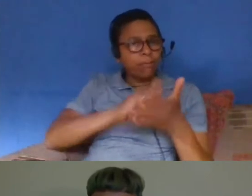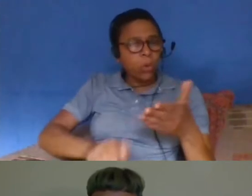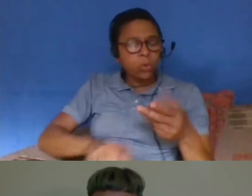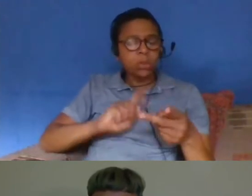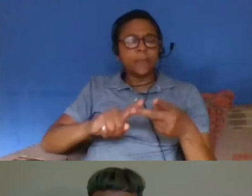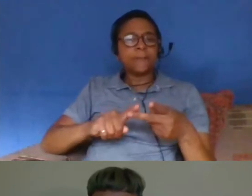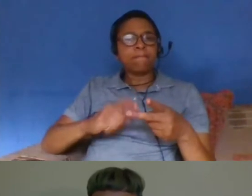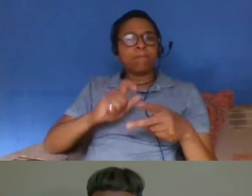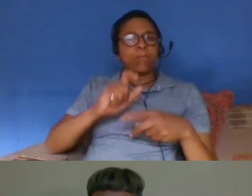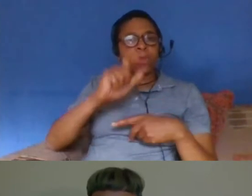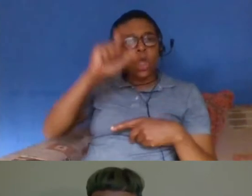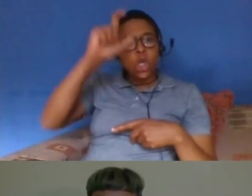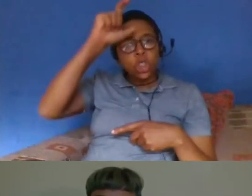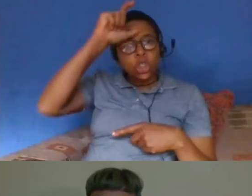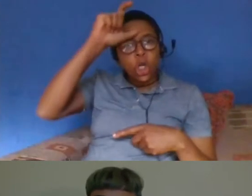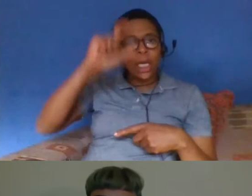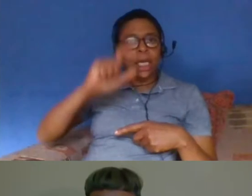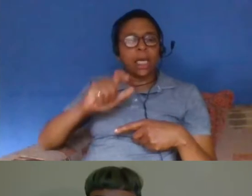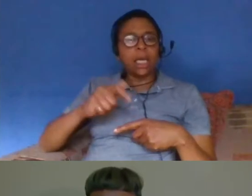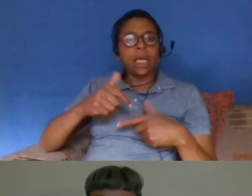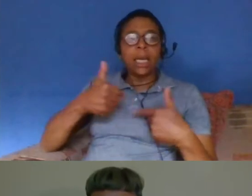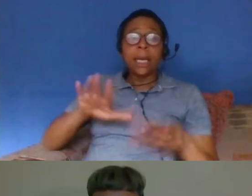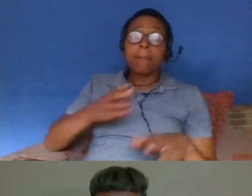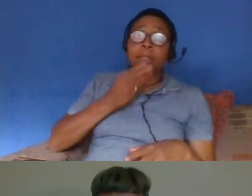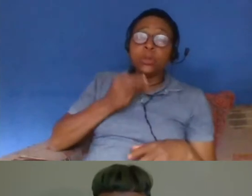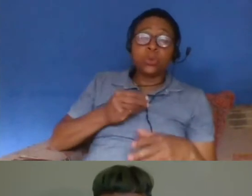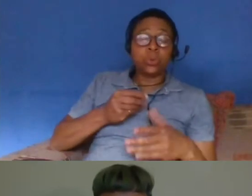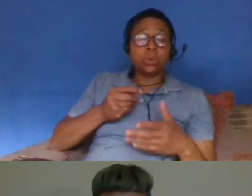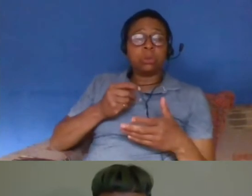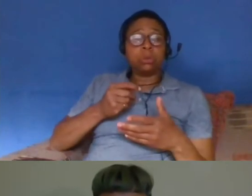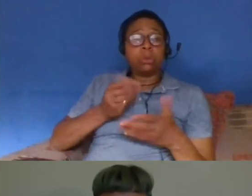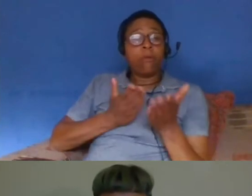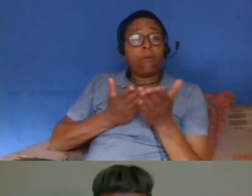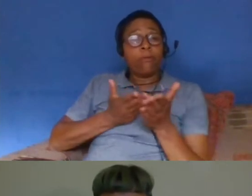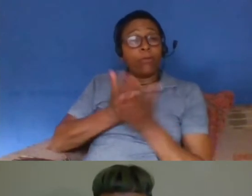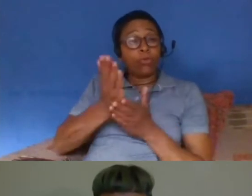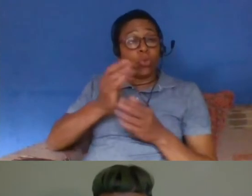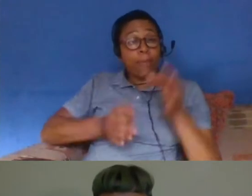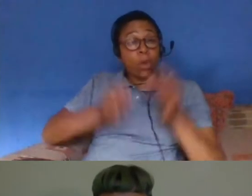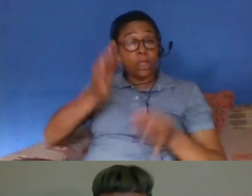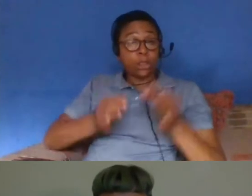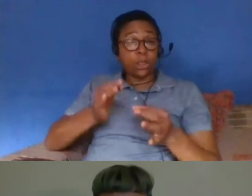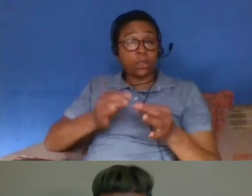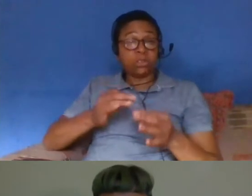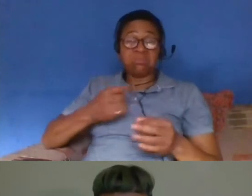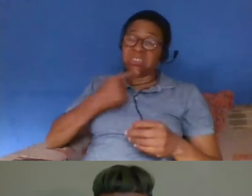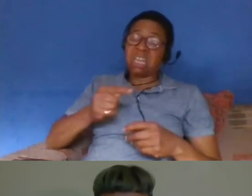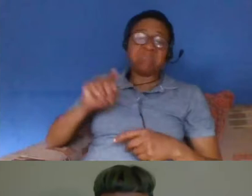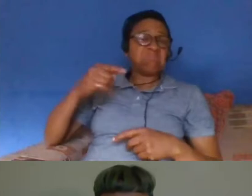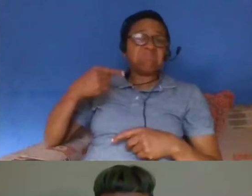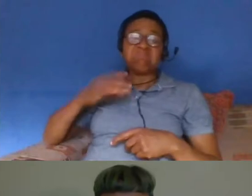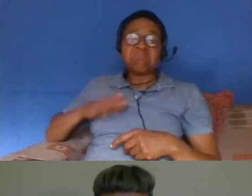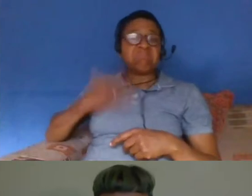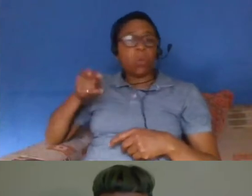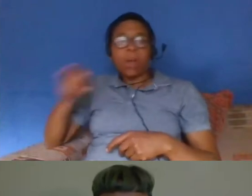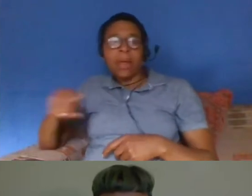turkey was was used as a tool by by certain politicians um who are quite prominent um that